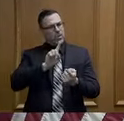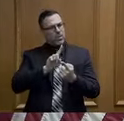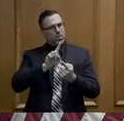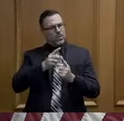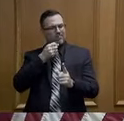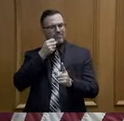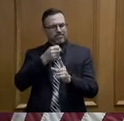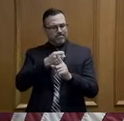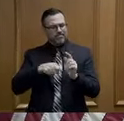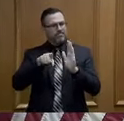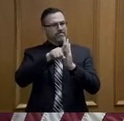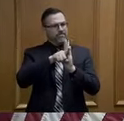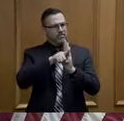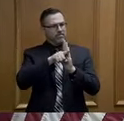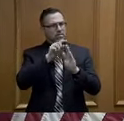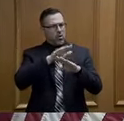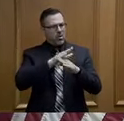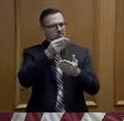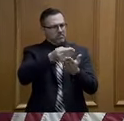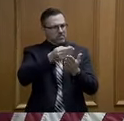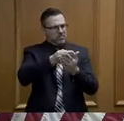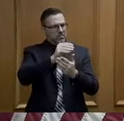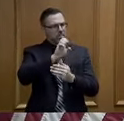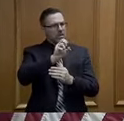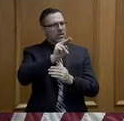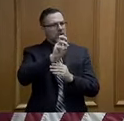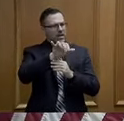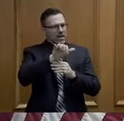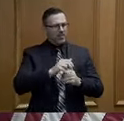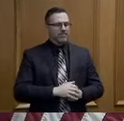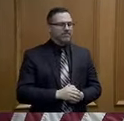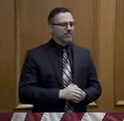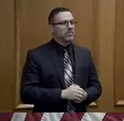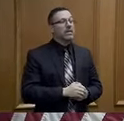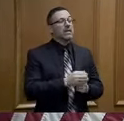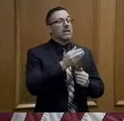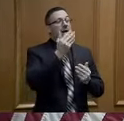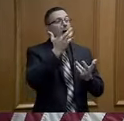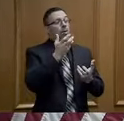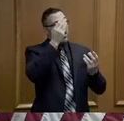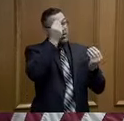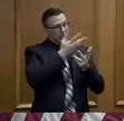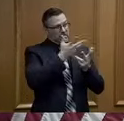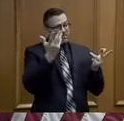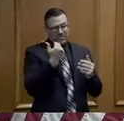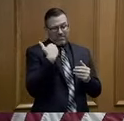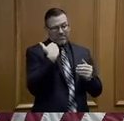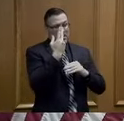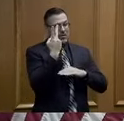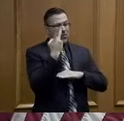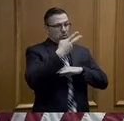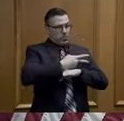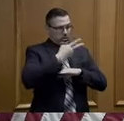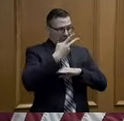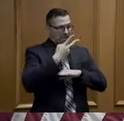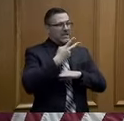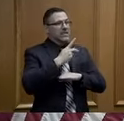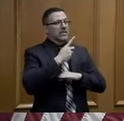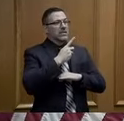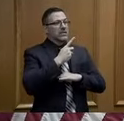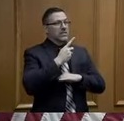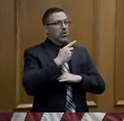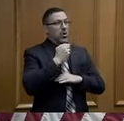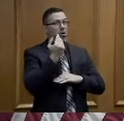You know, I just want to start by saying there has been a lot of work done over the last couple of days since we last had a press